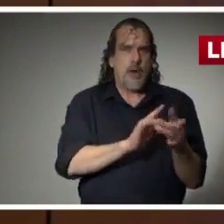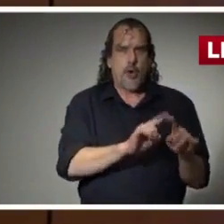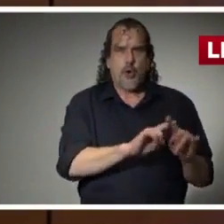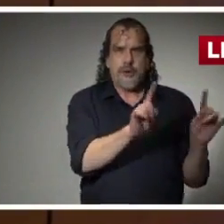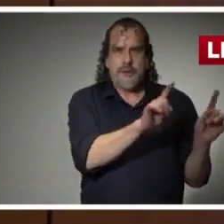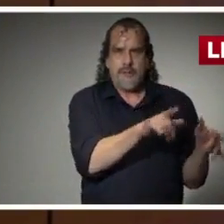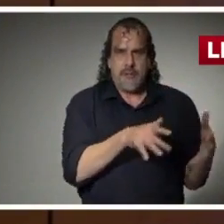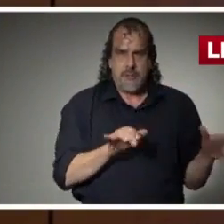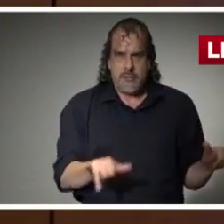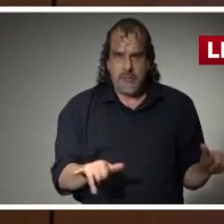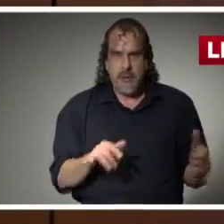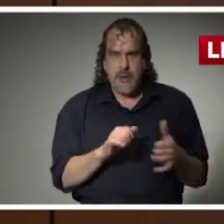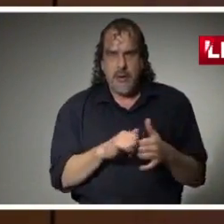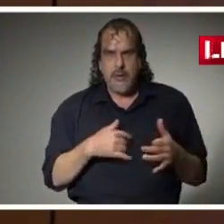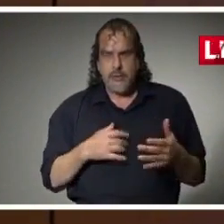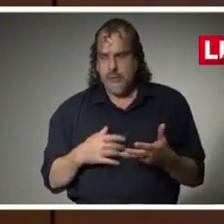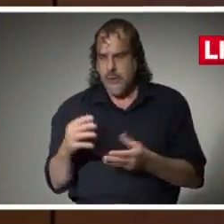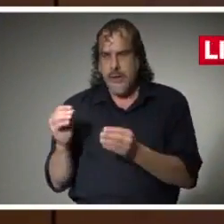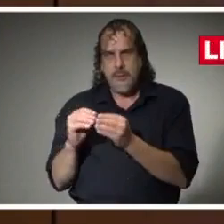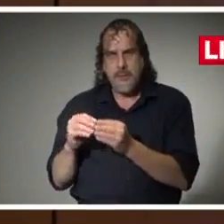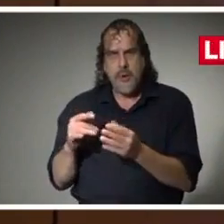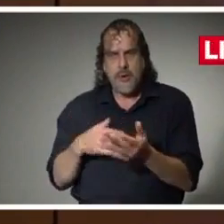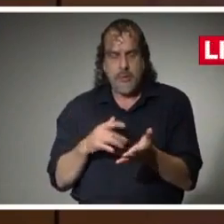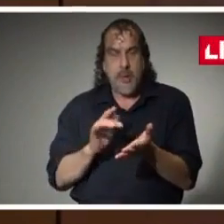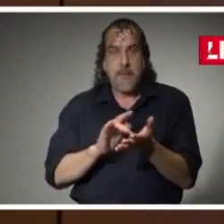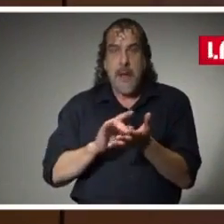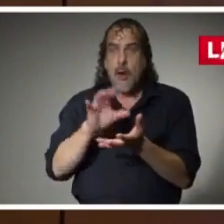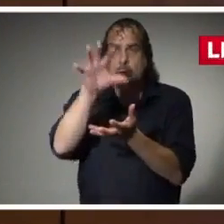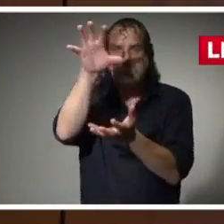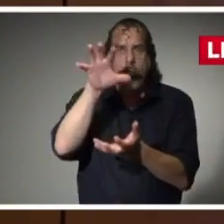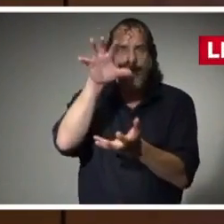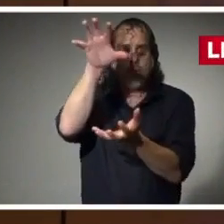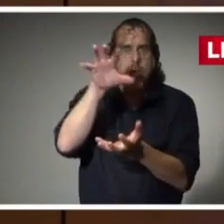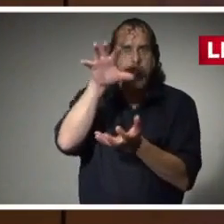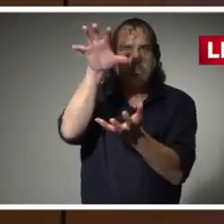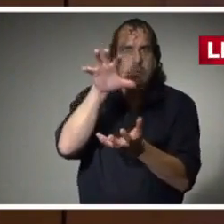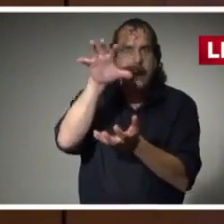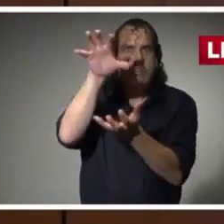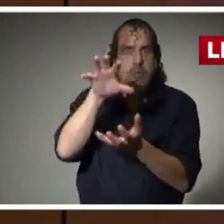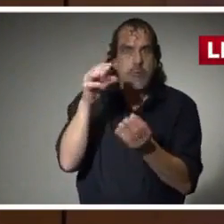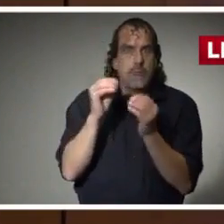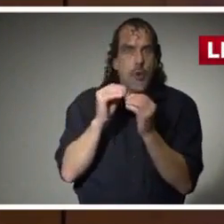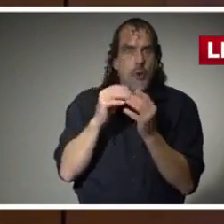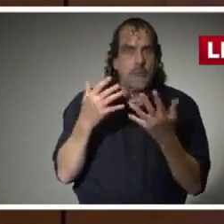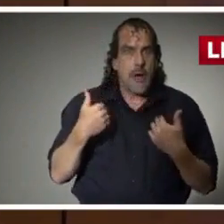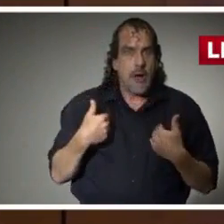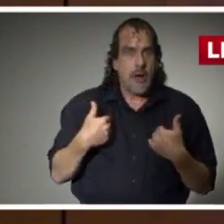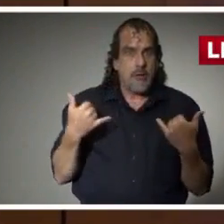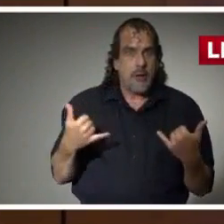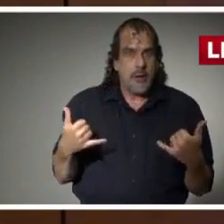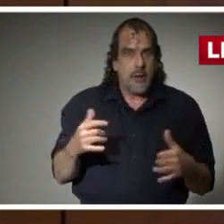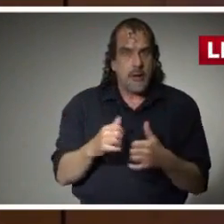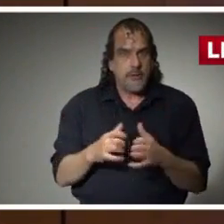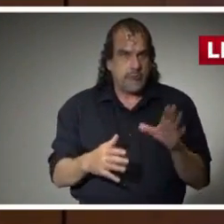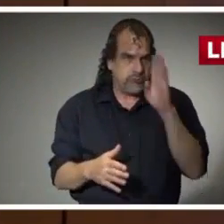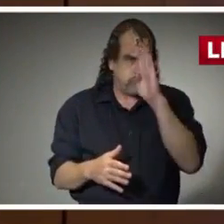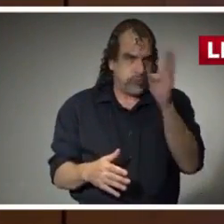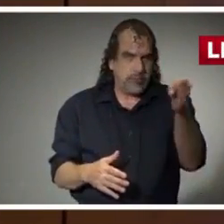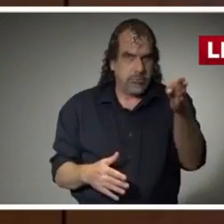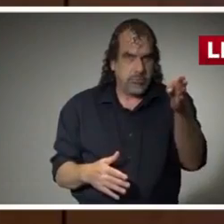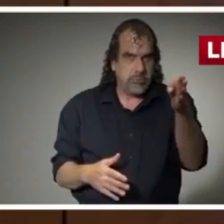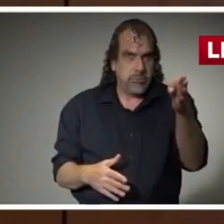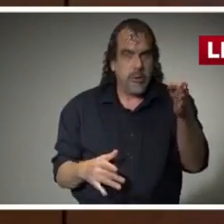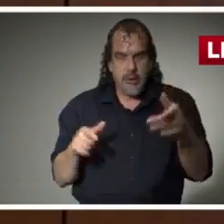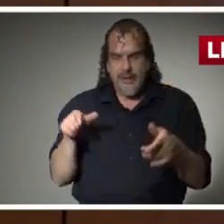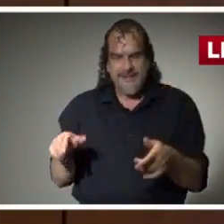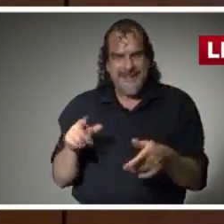able to here in the most recent beer to start getting more of the medical grade PPE requirements. So that is being relegated for them only. So this is